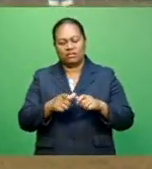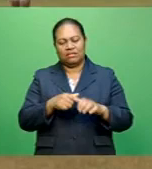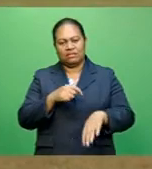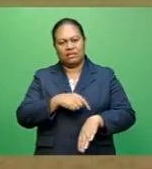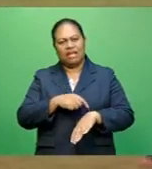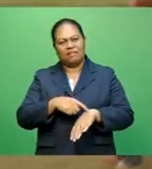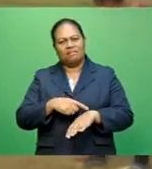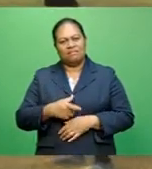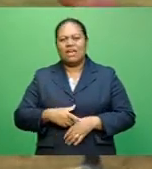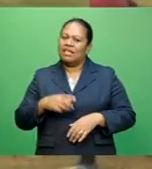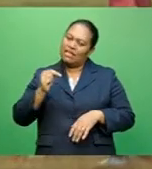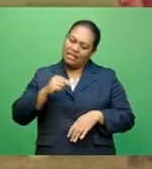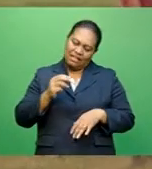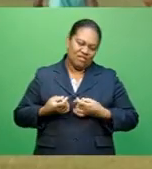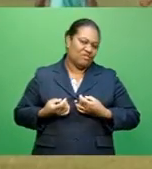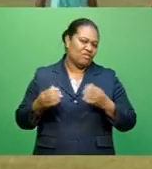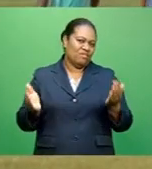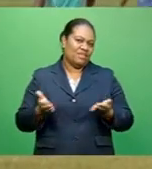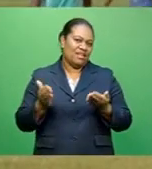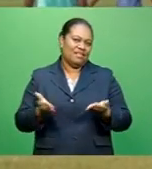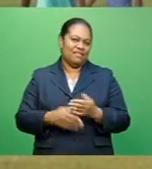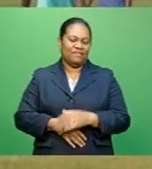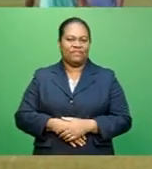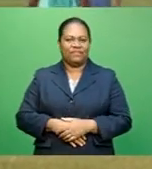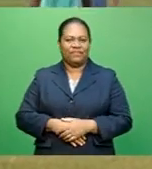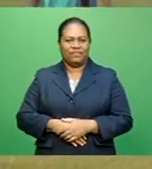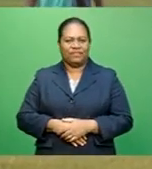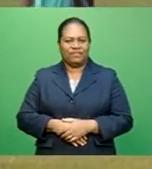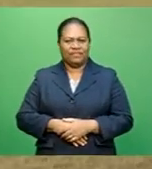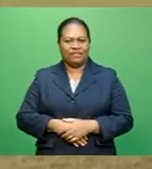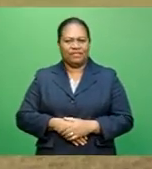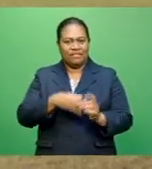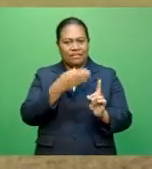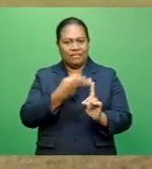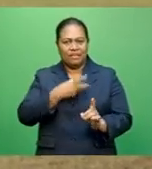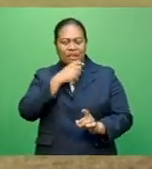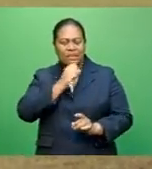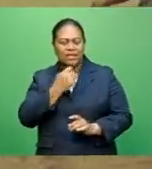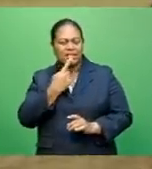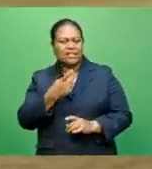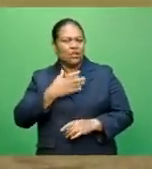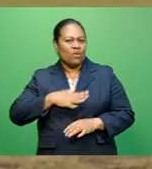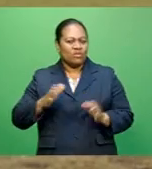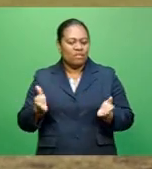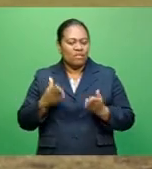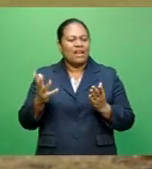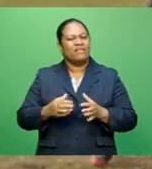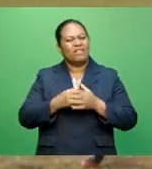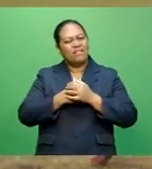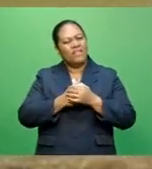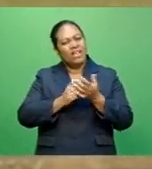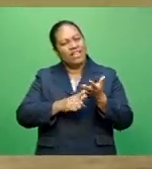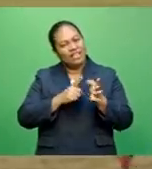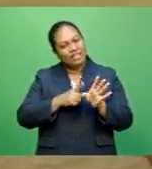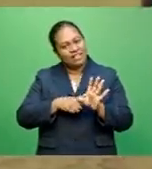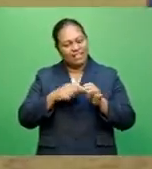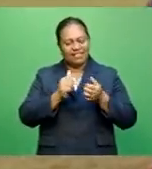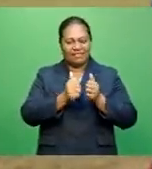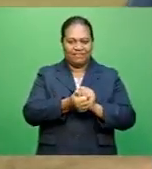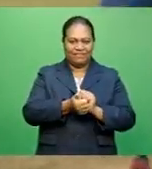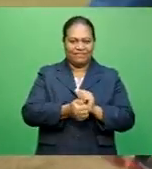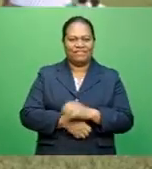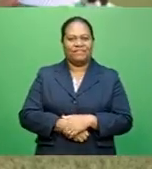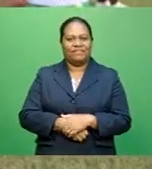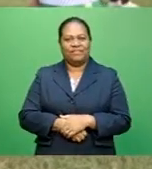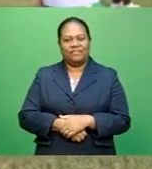to play. We might be looking forward to play a friendly game this week just to keep the momentum. And we hope